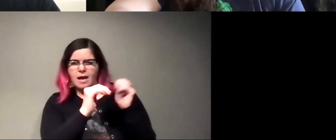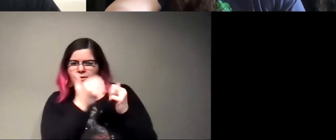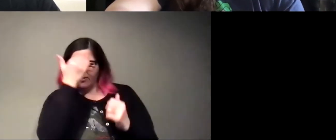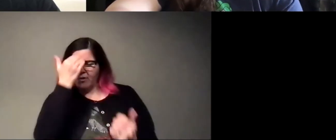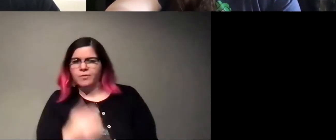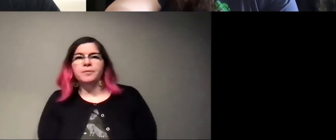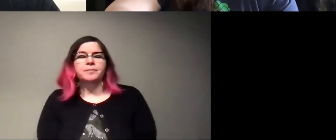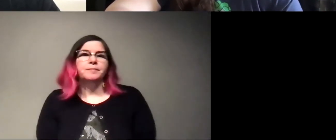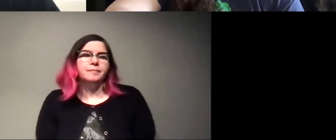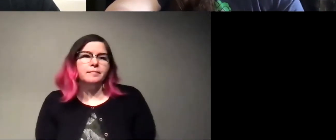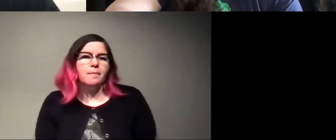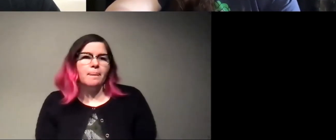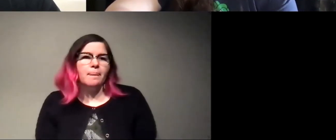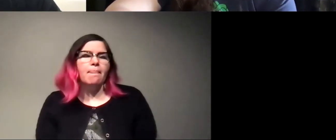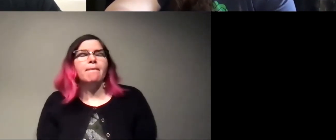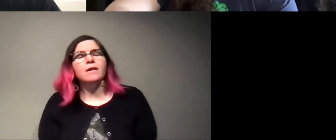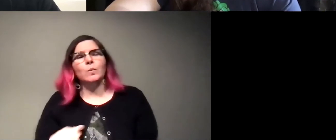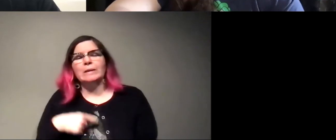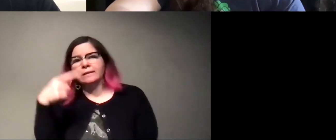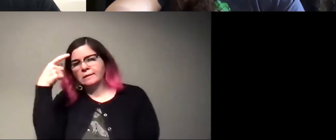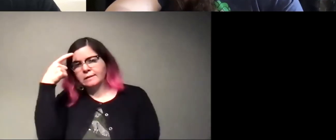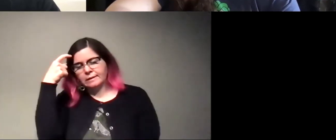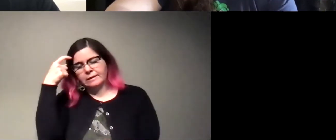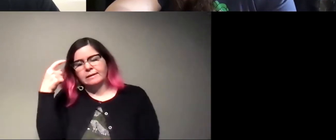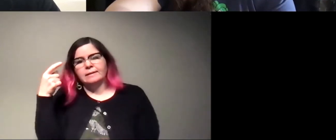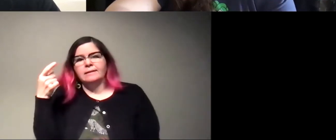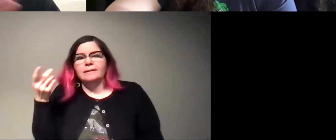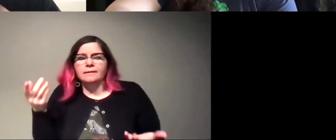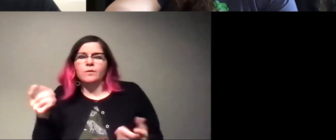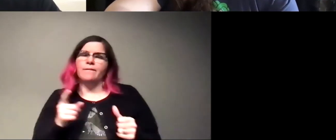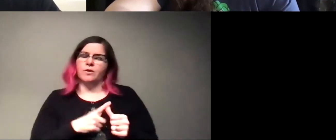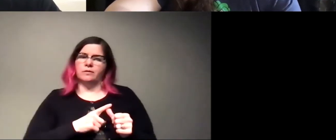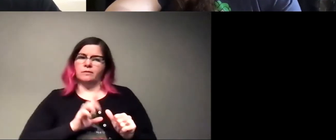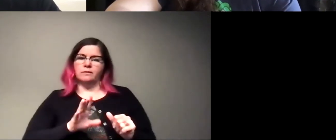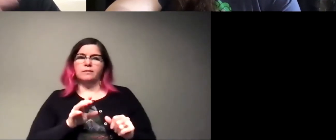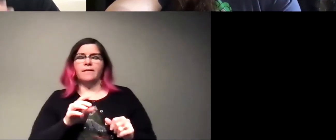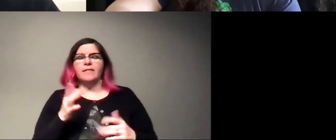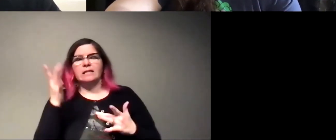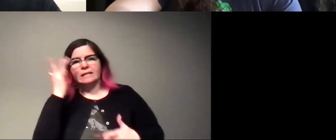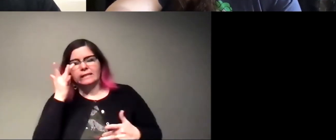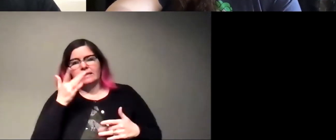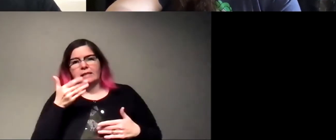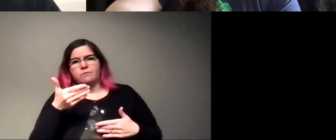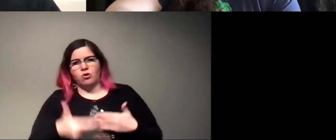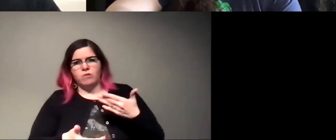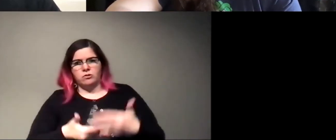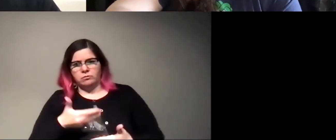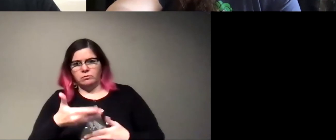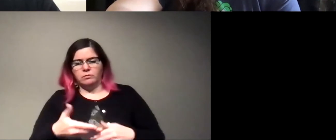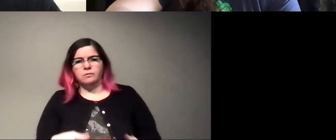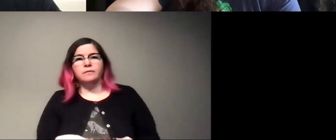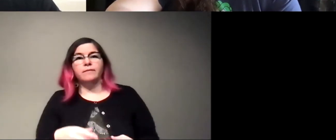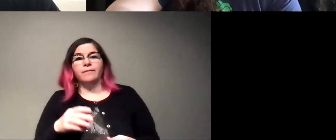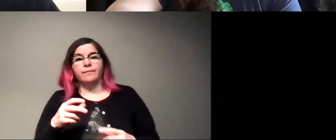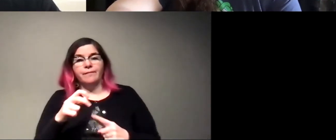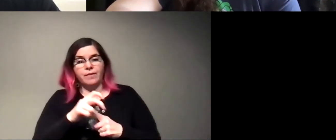So we think, uh, so first of all, there's a disease progression, right? So the, the fungus